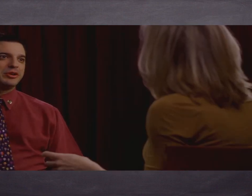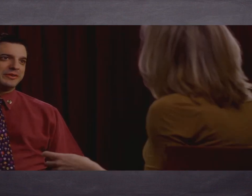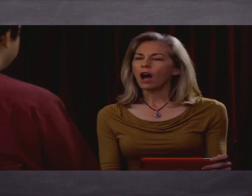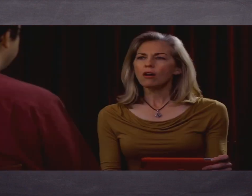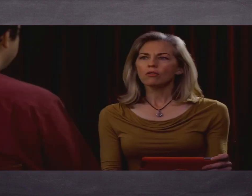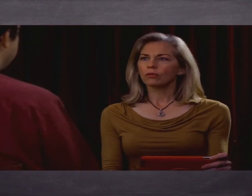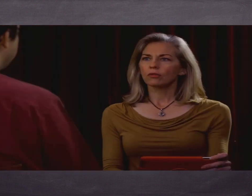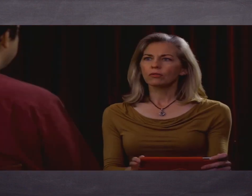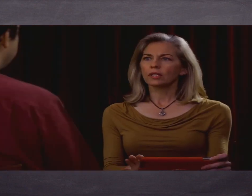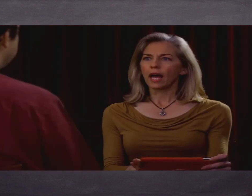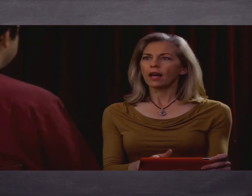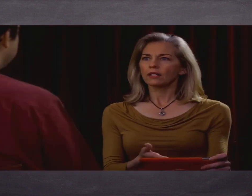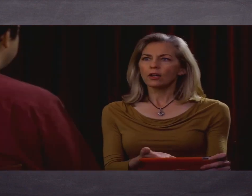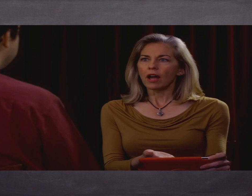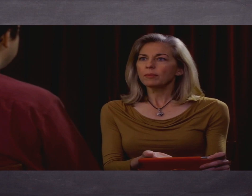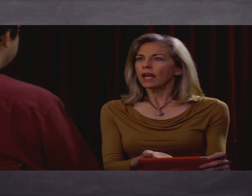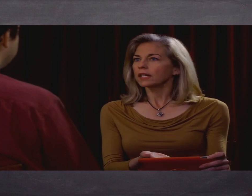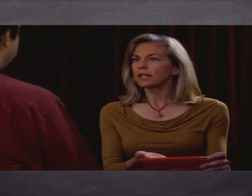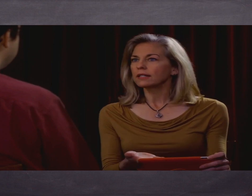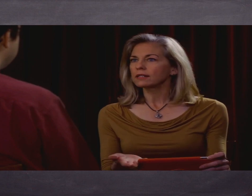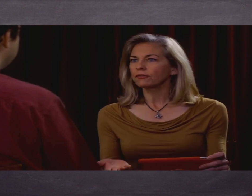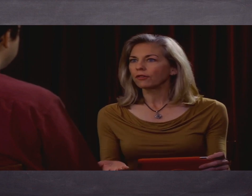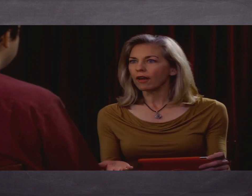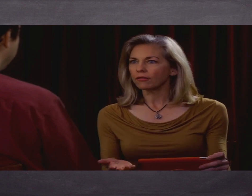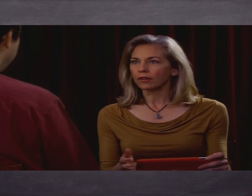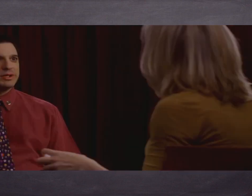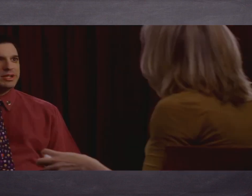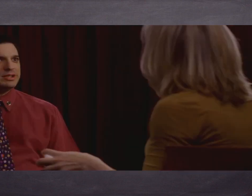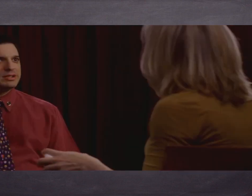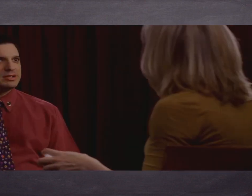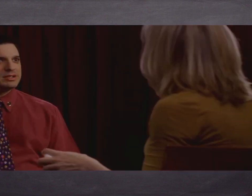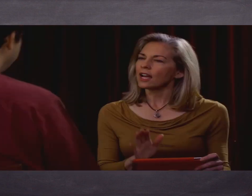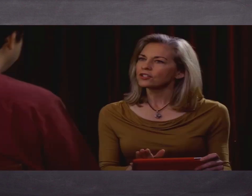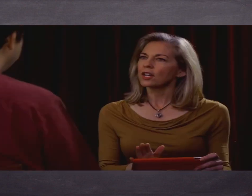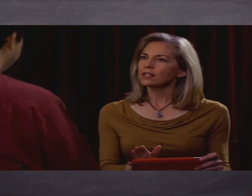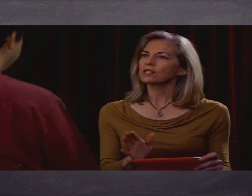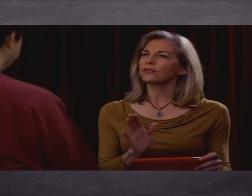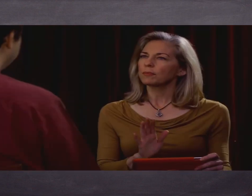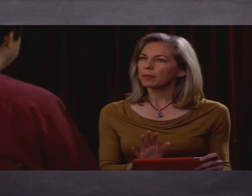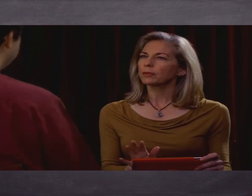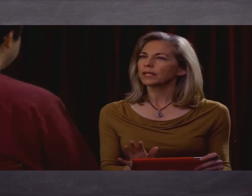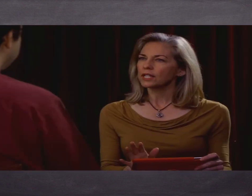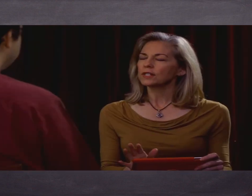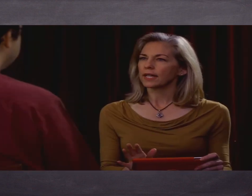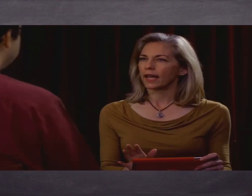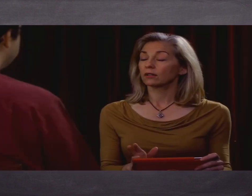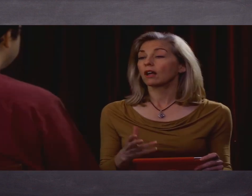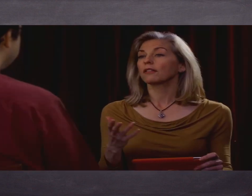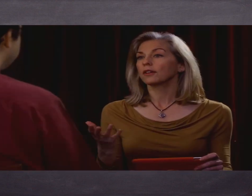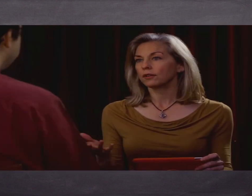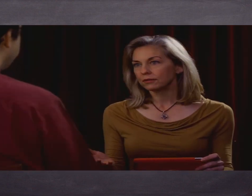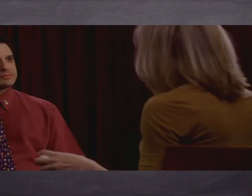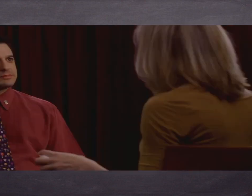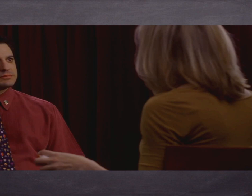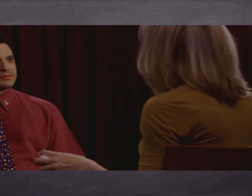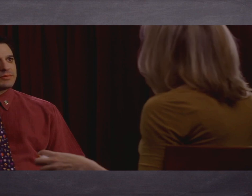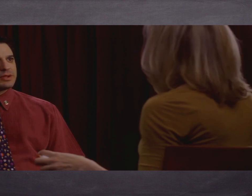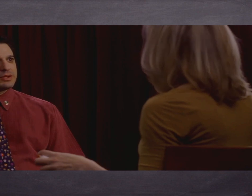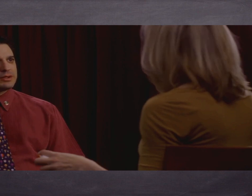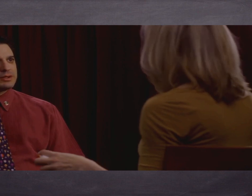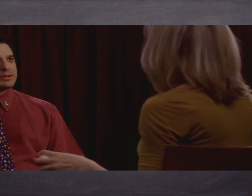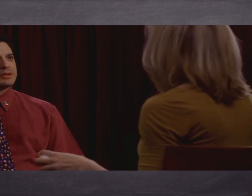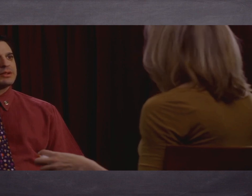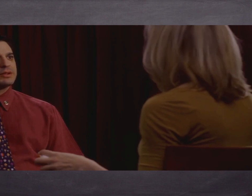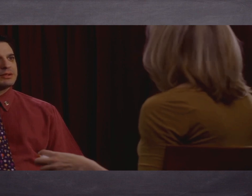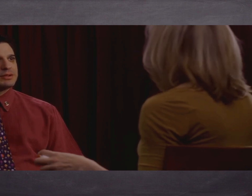so nervous. Oh, yeah. No, I've been advocating this stuff forever. Really? Yeah, and not just for the public relations angle, although, obviously,